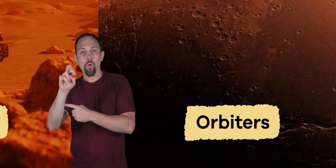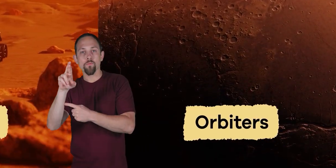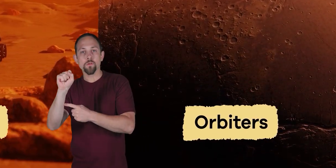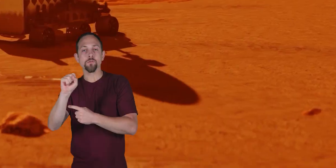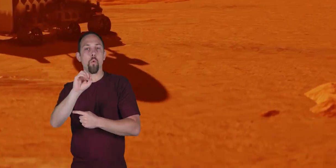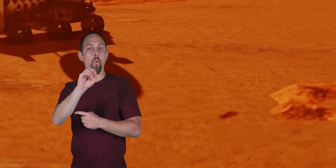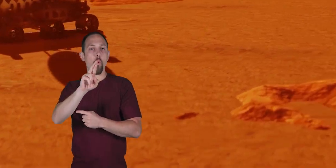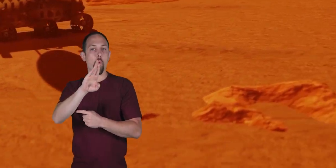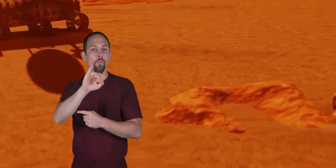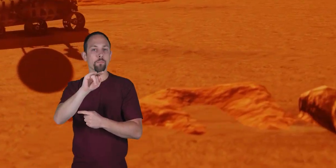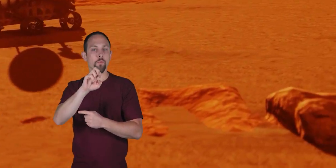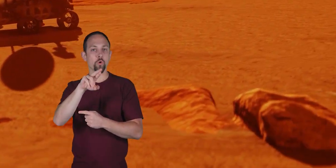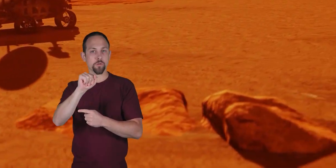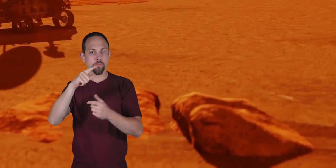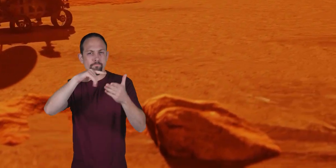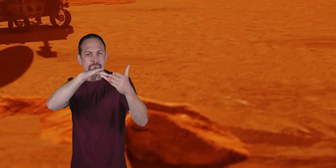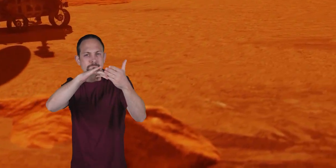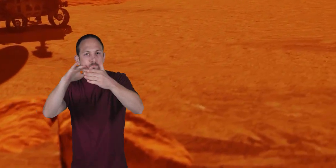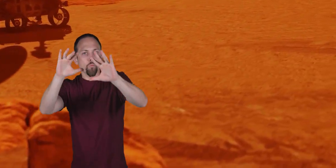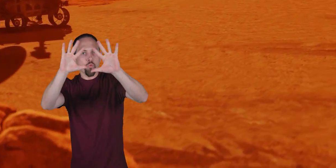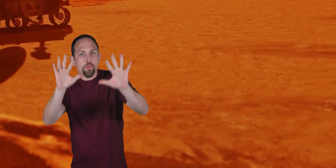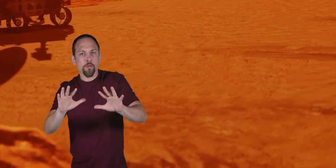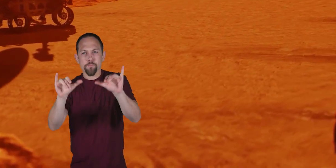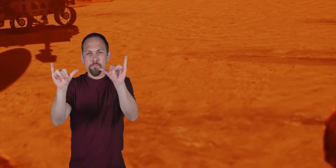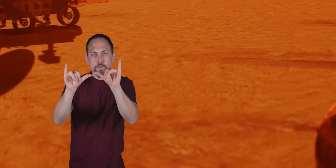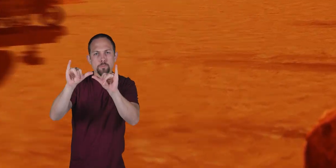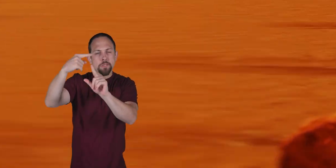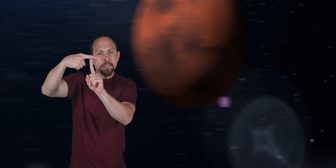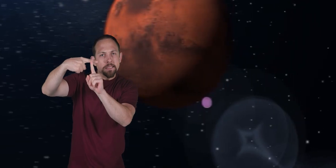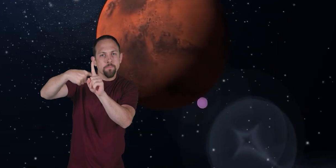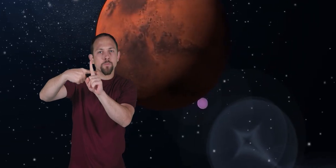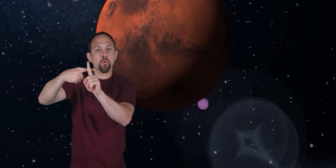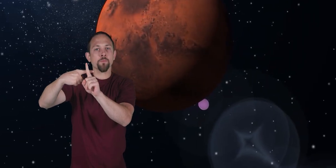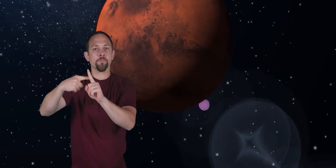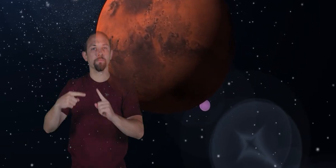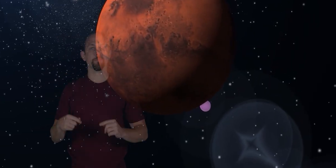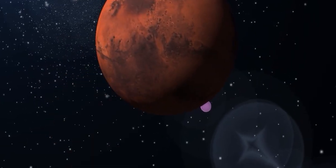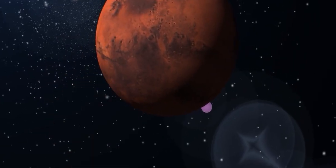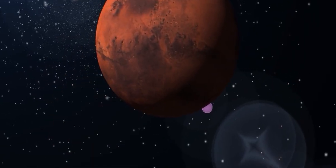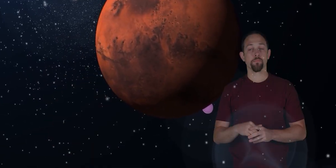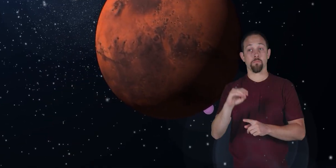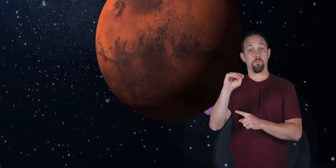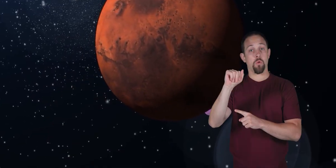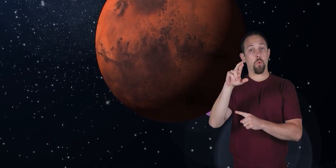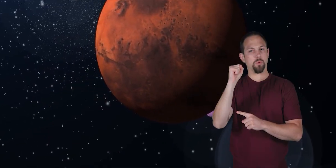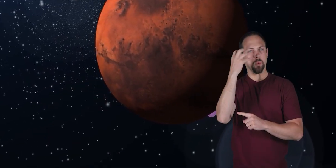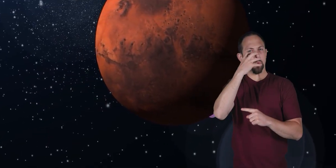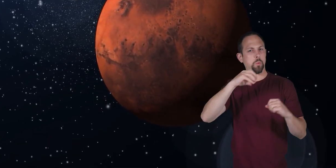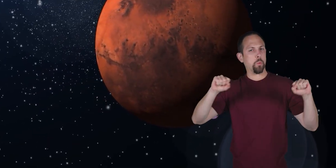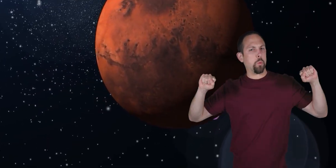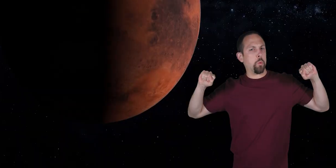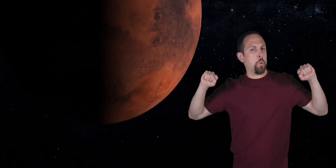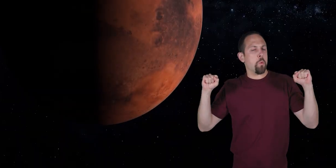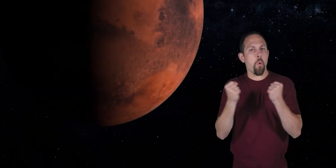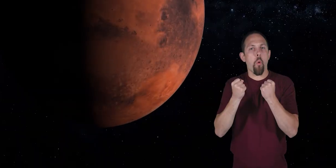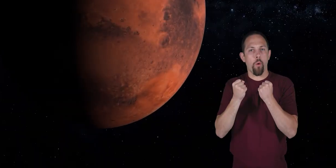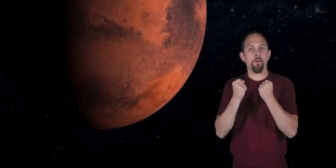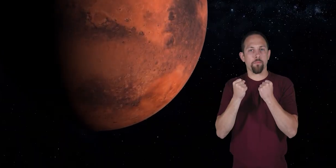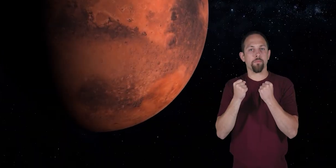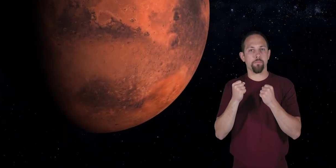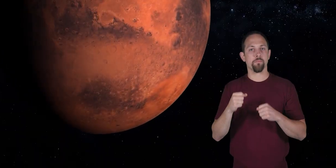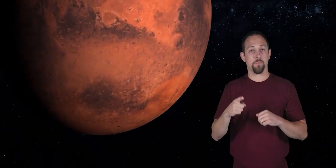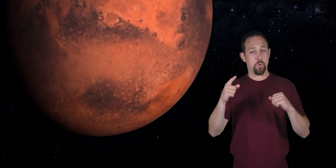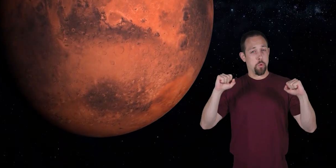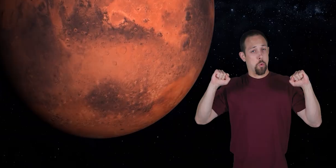orbiters to study the weather and measure the temperature. Mars is very cold. So